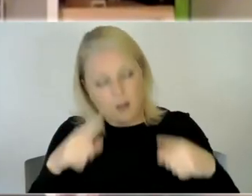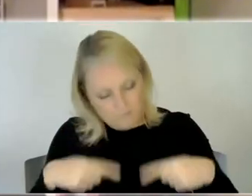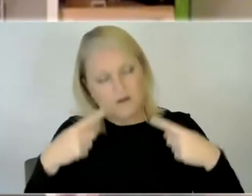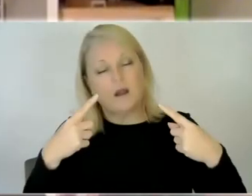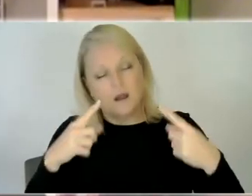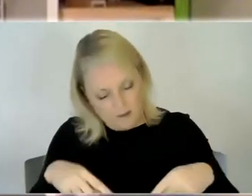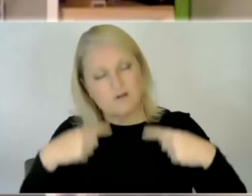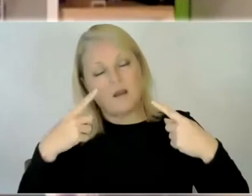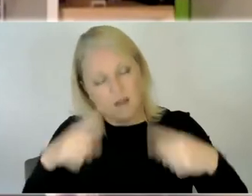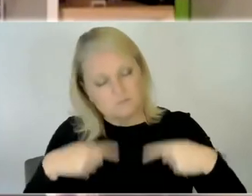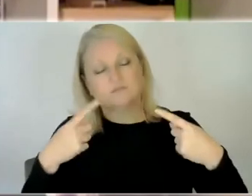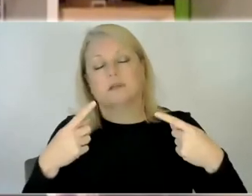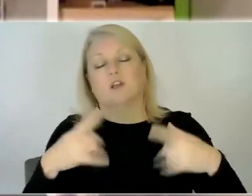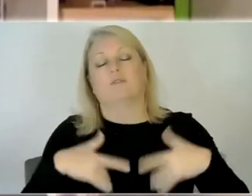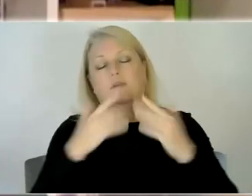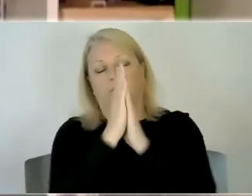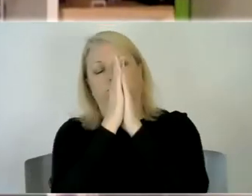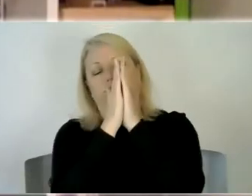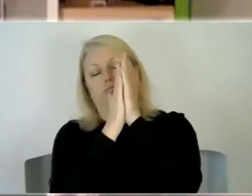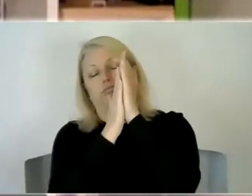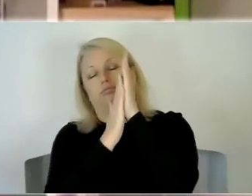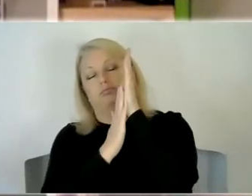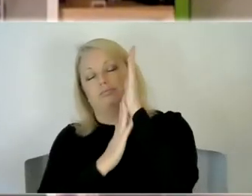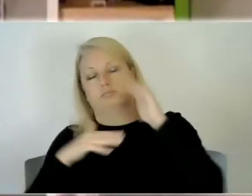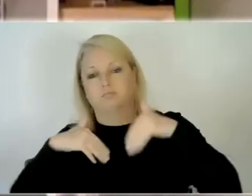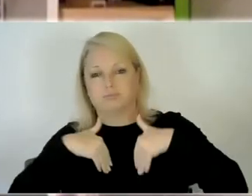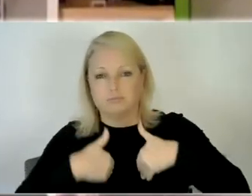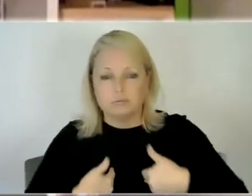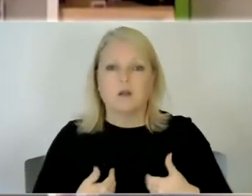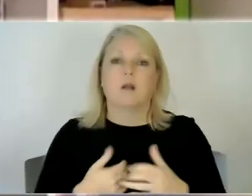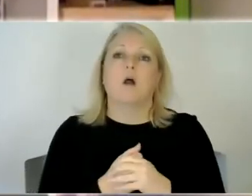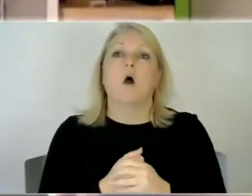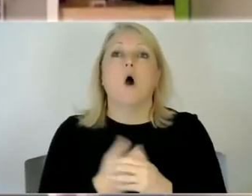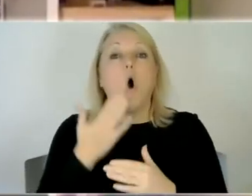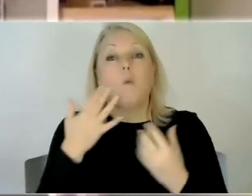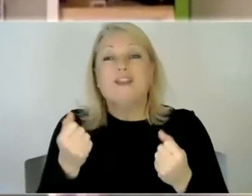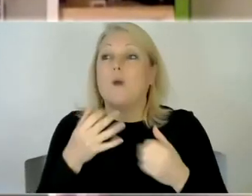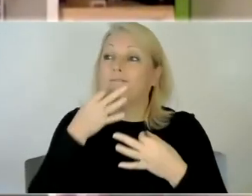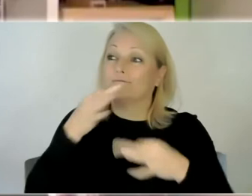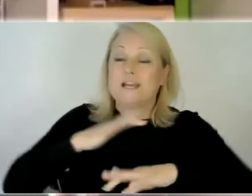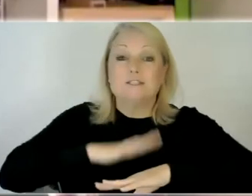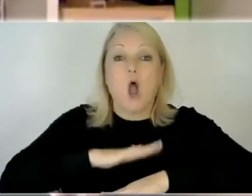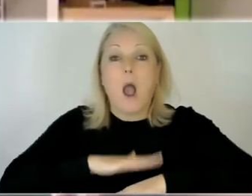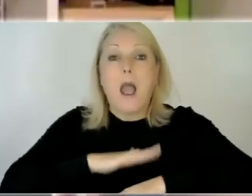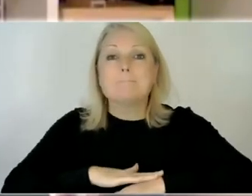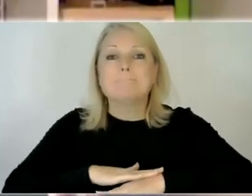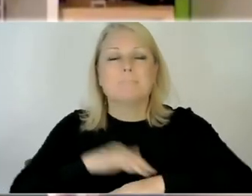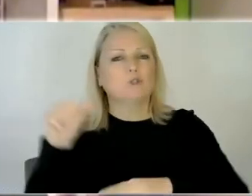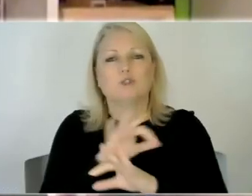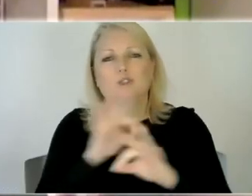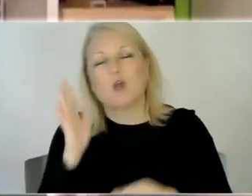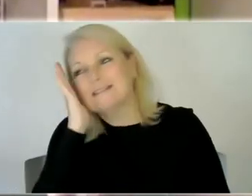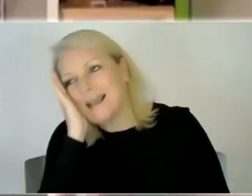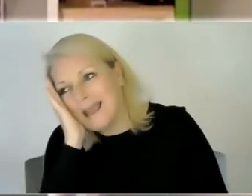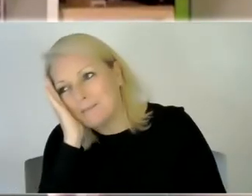or you do get a bit of free time and you feel like you shouldn't be using it to sleep because free time is so